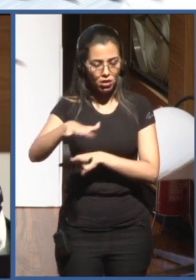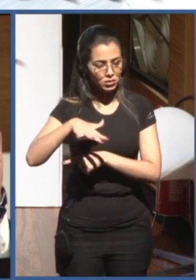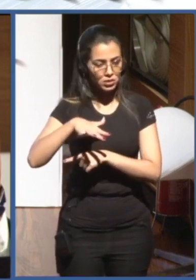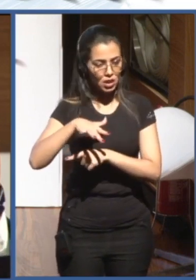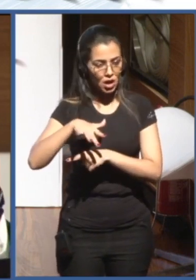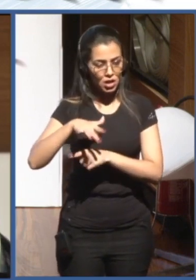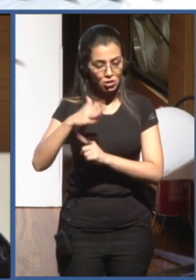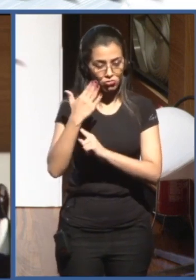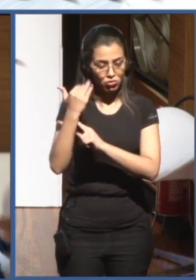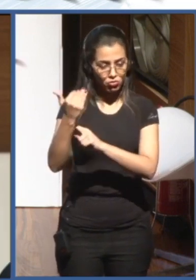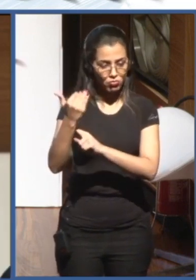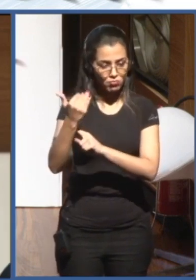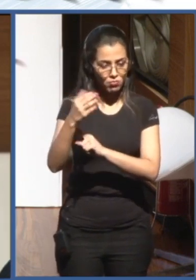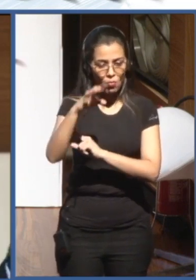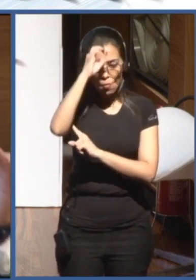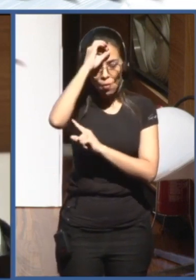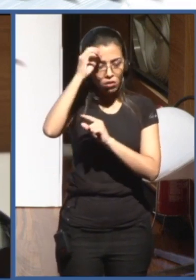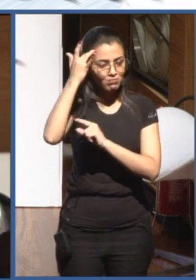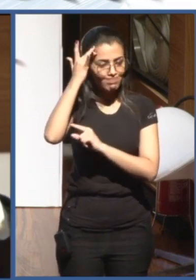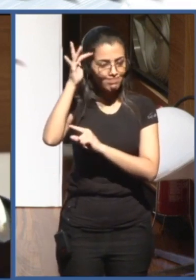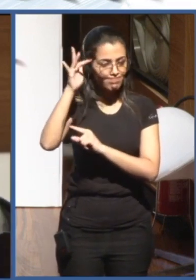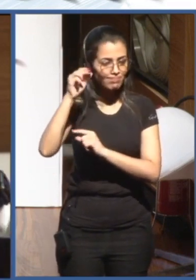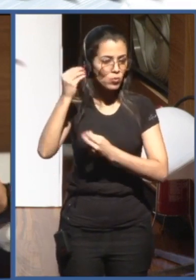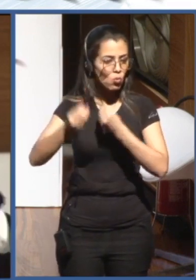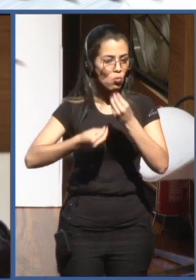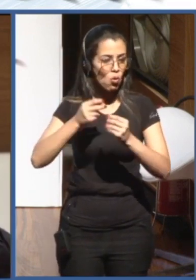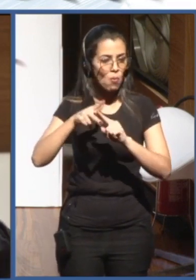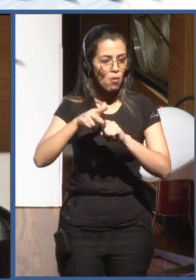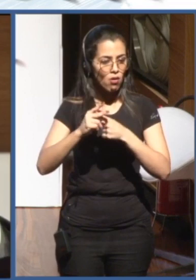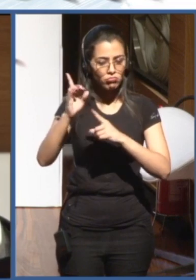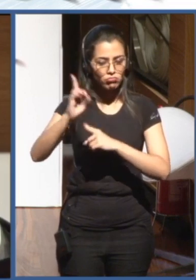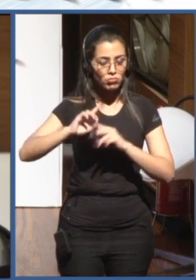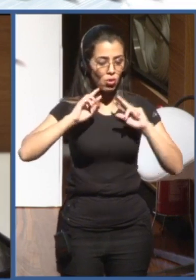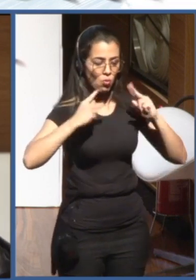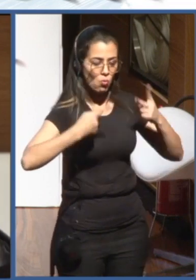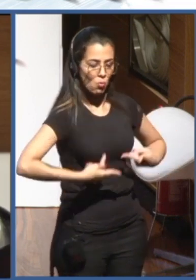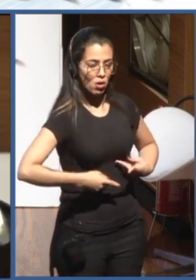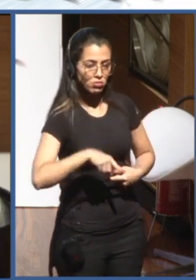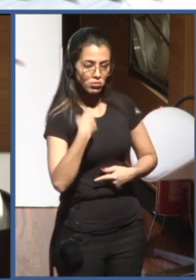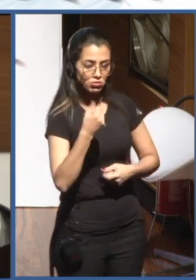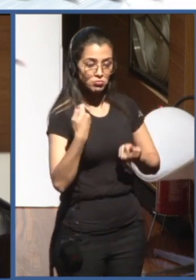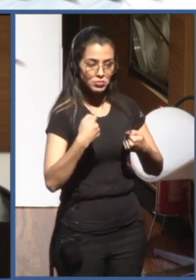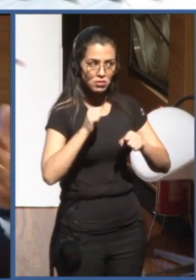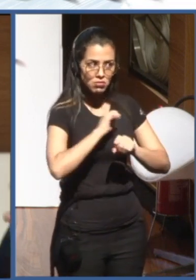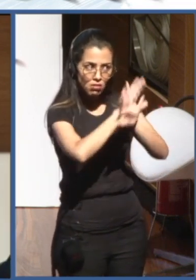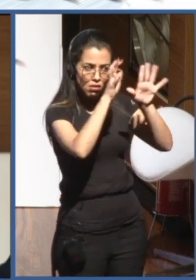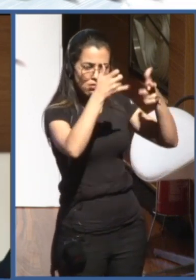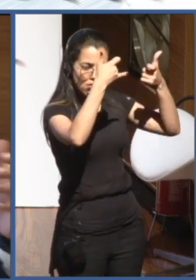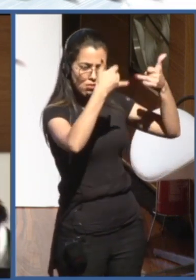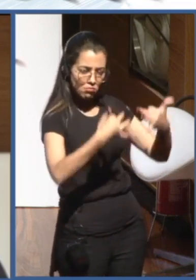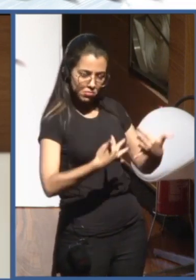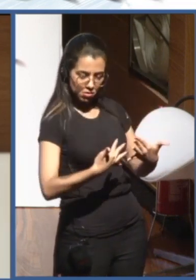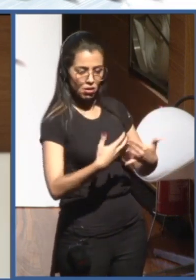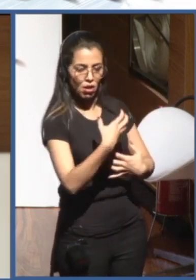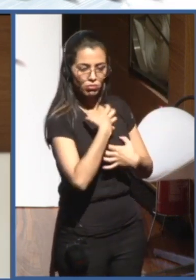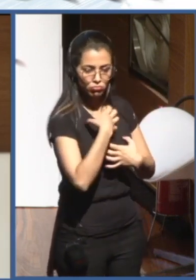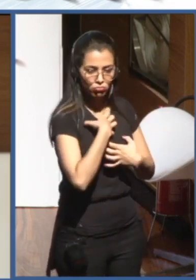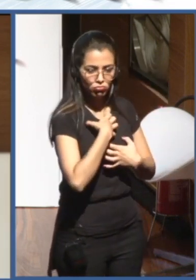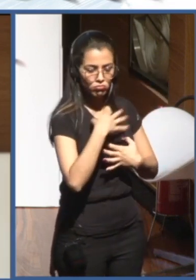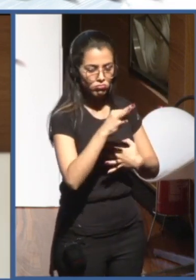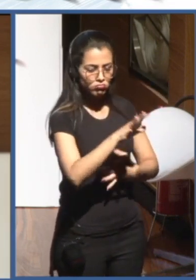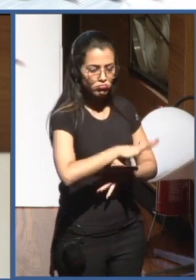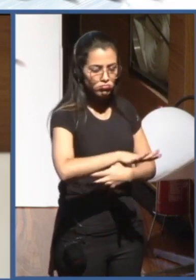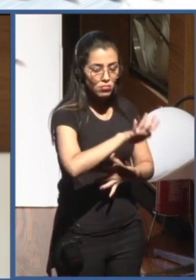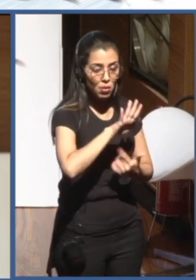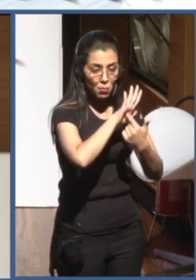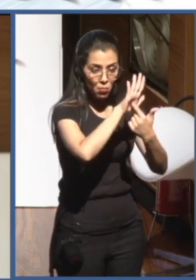rights instrument for the digital domain. So we need to clarify or map, make this mapping. Another point